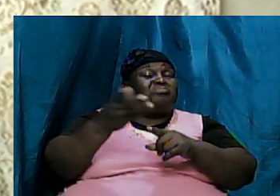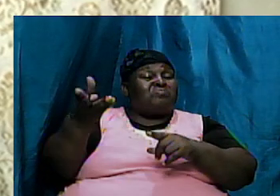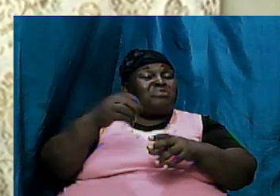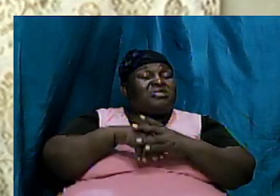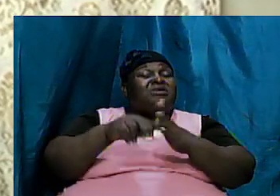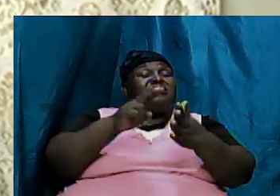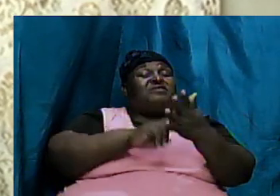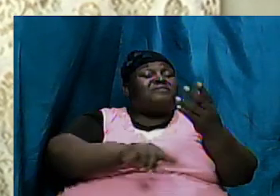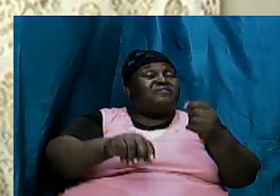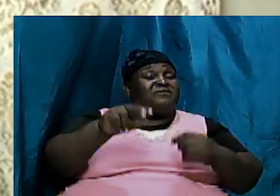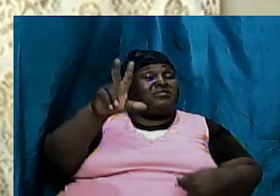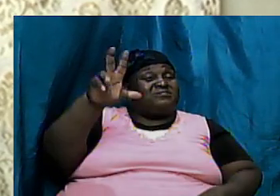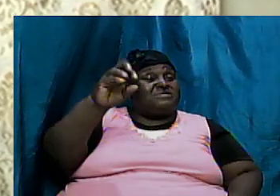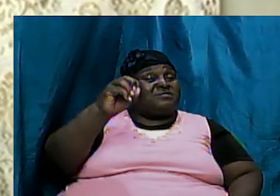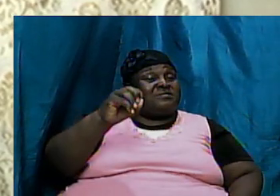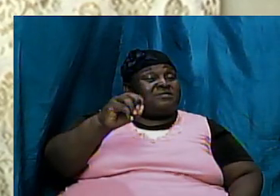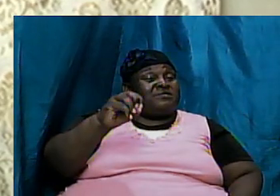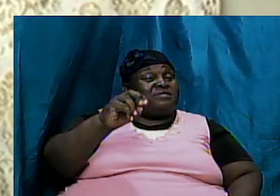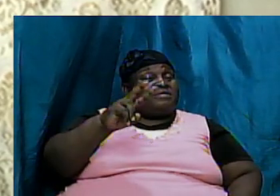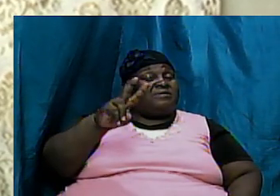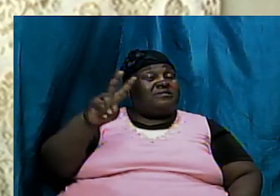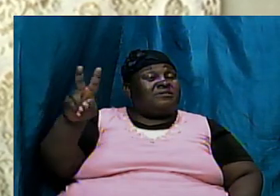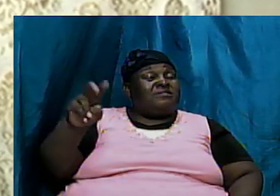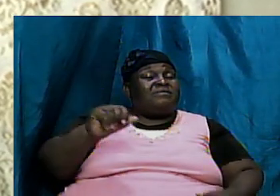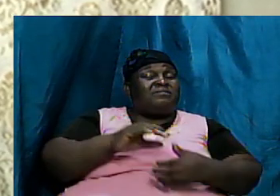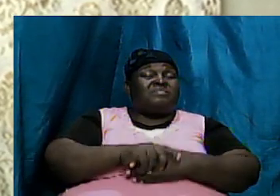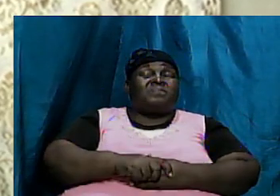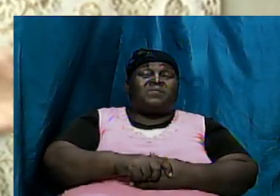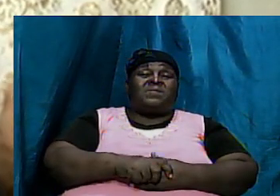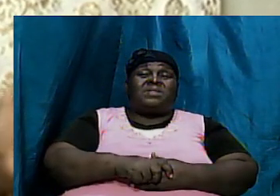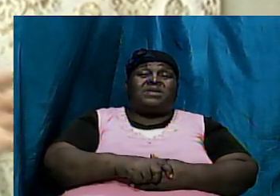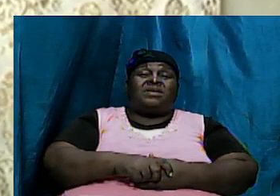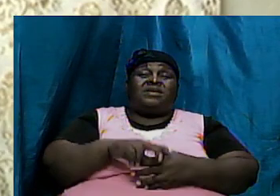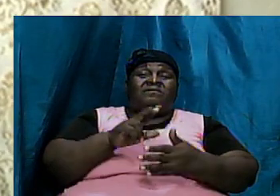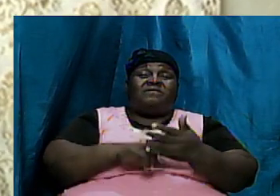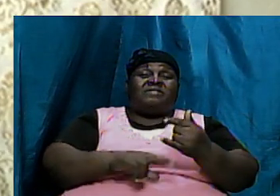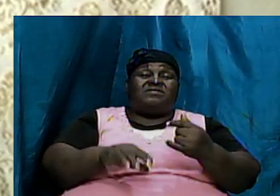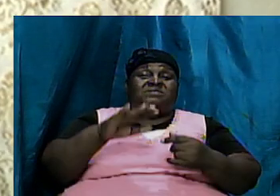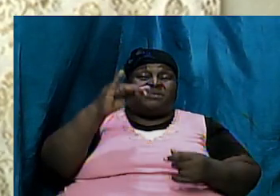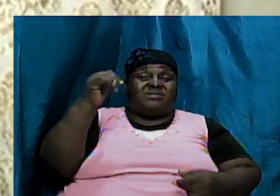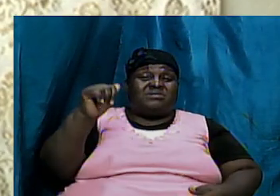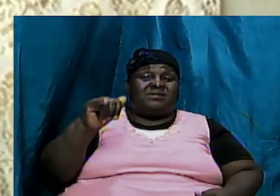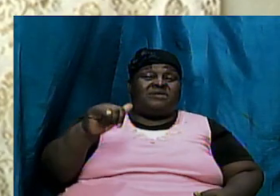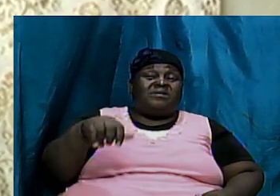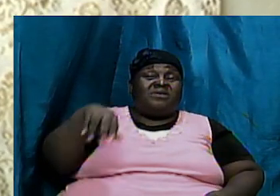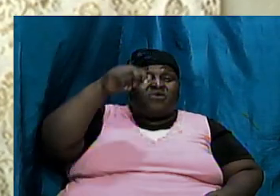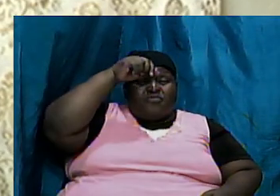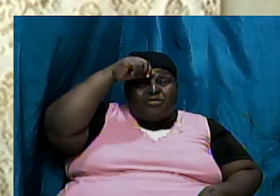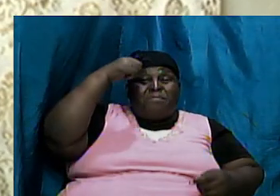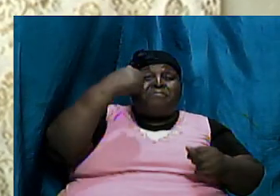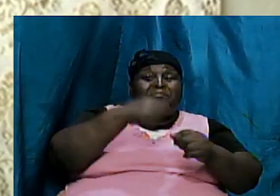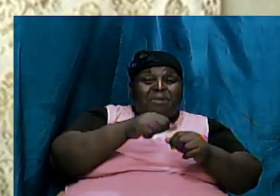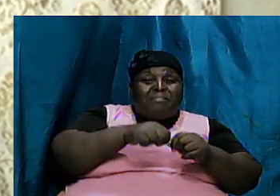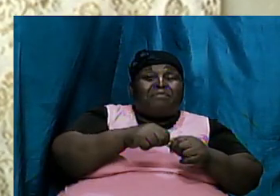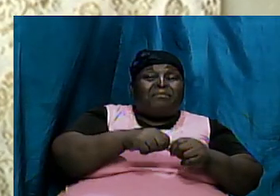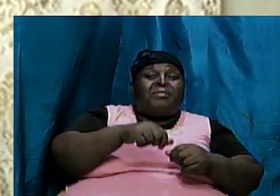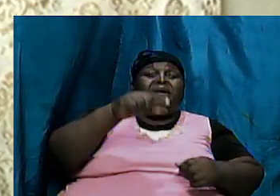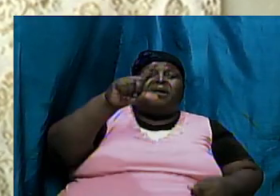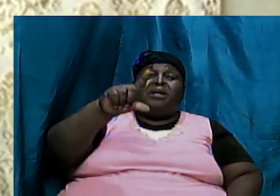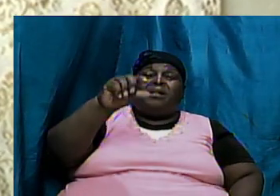30 32 and it's a verse by itself verse 32 it says remember